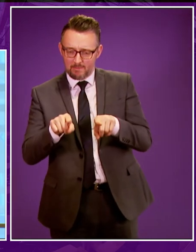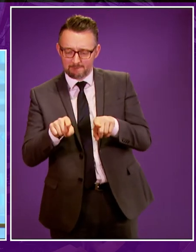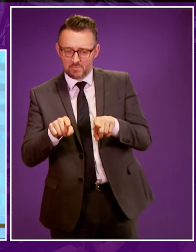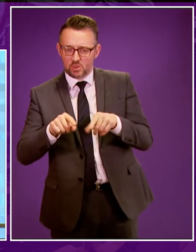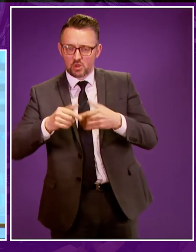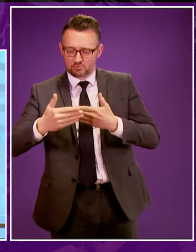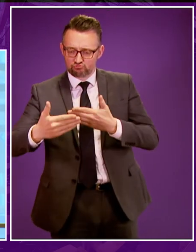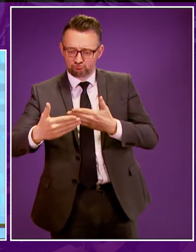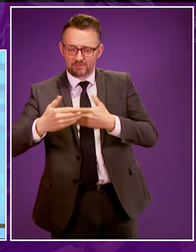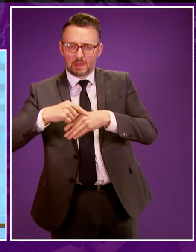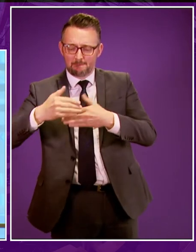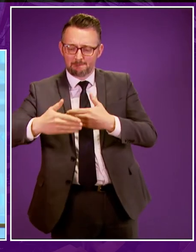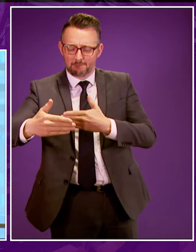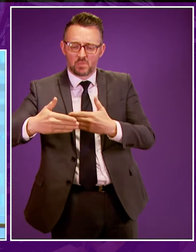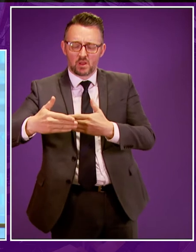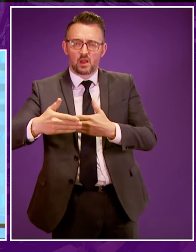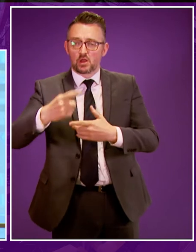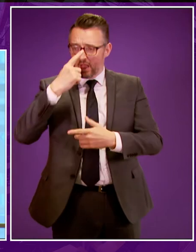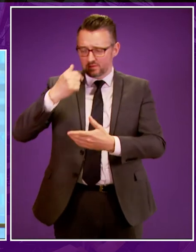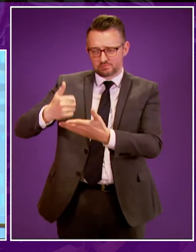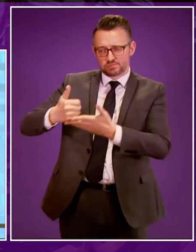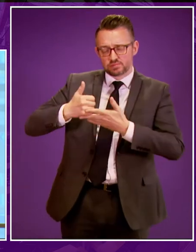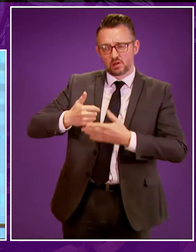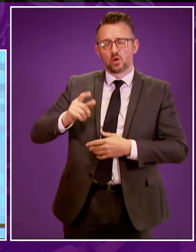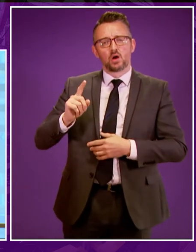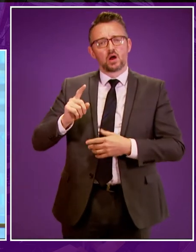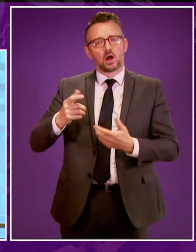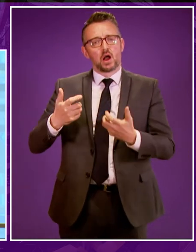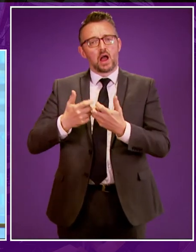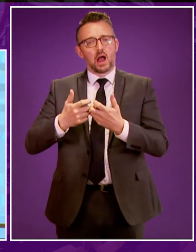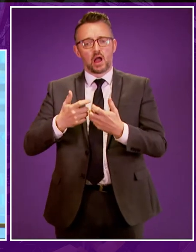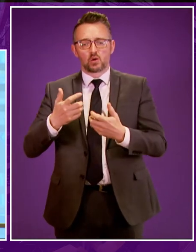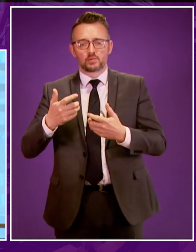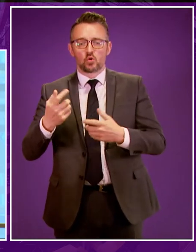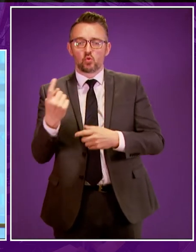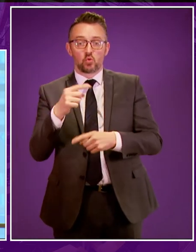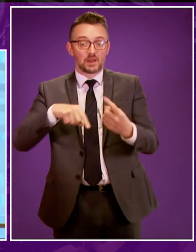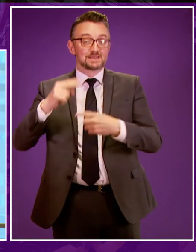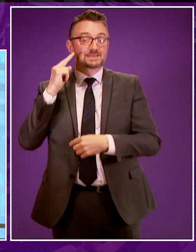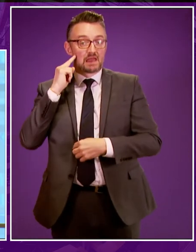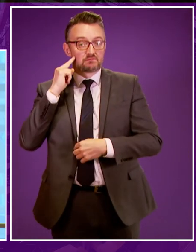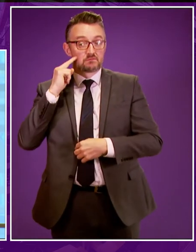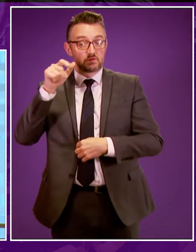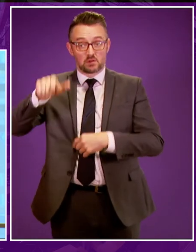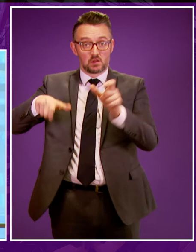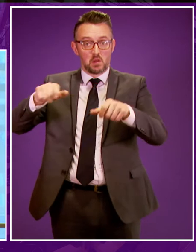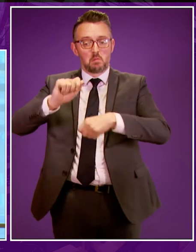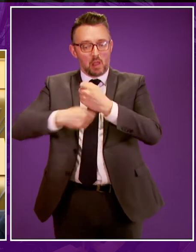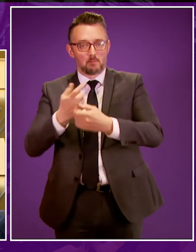to medium term can the Minister advise if steps might also be taken to restore pathways for deaf people to become tutors?